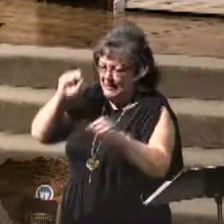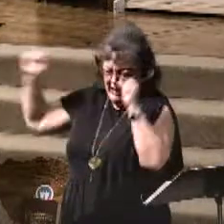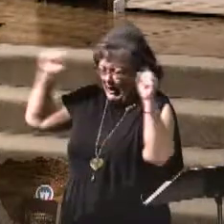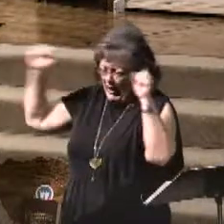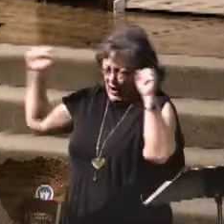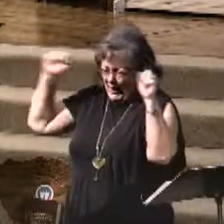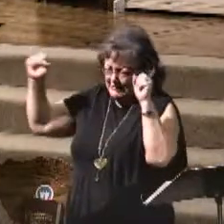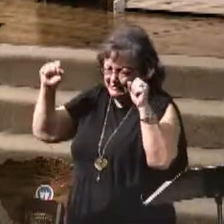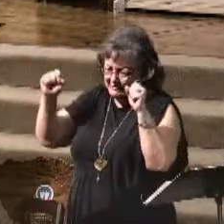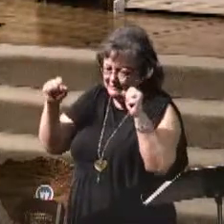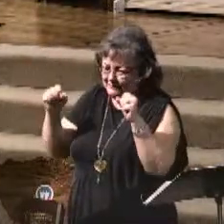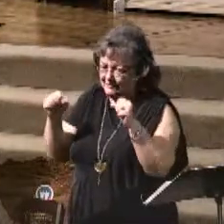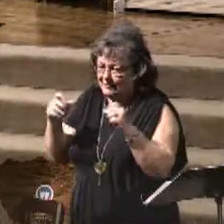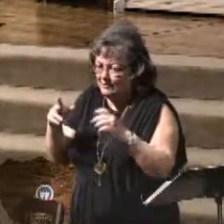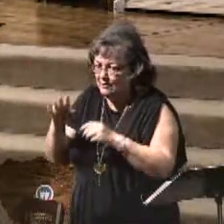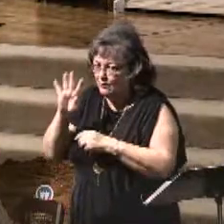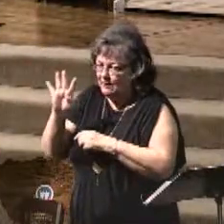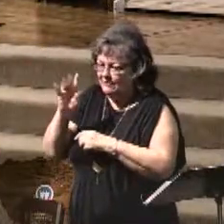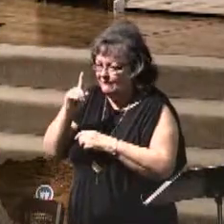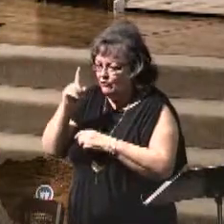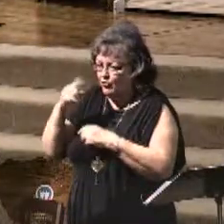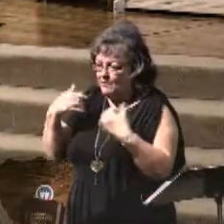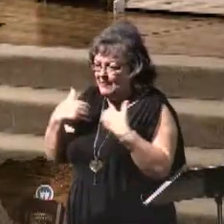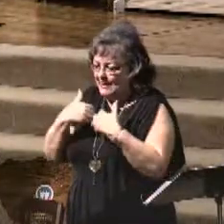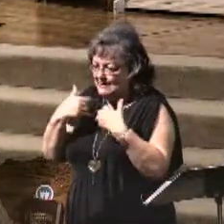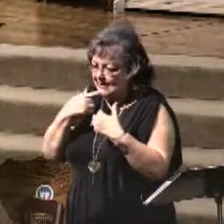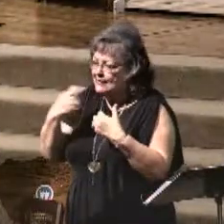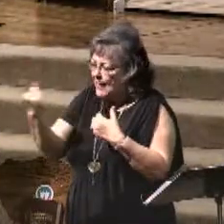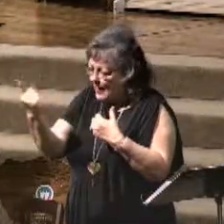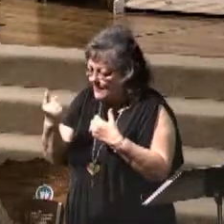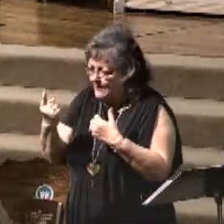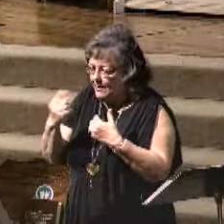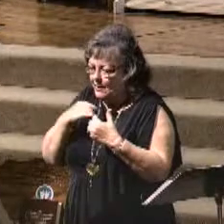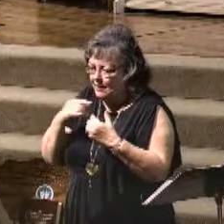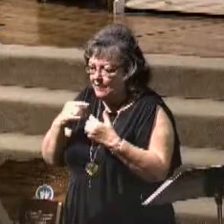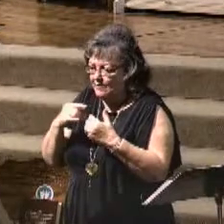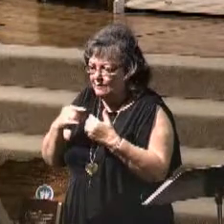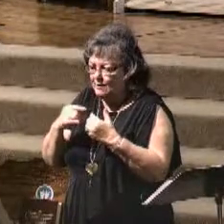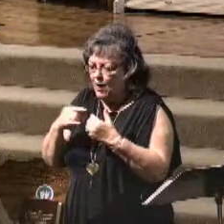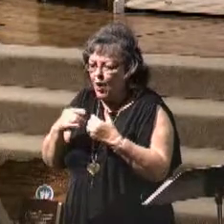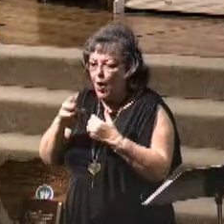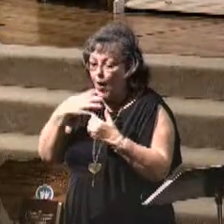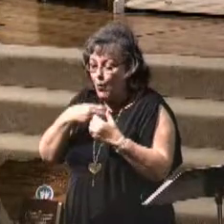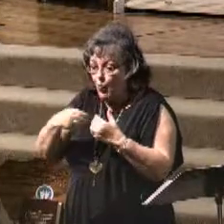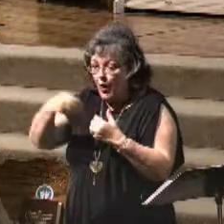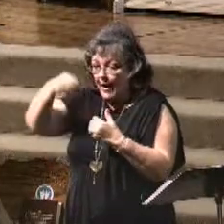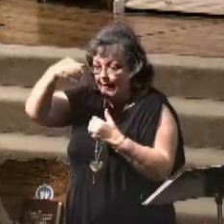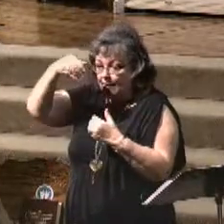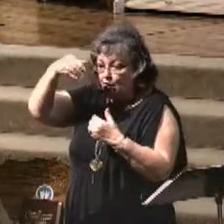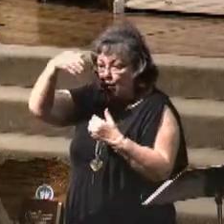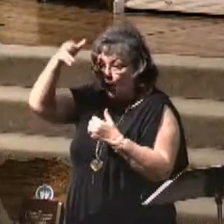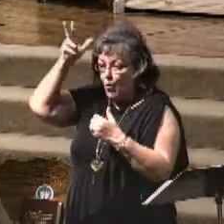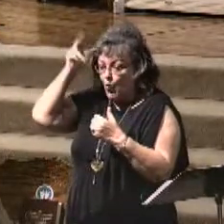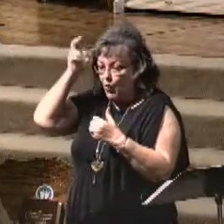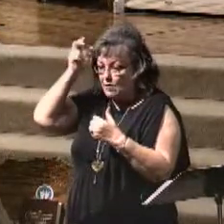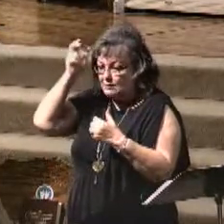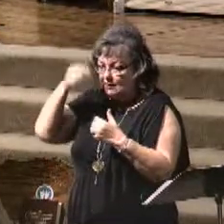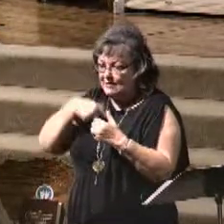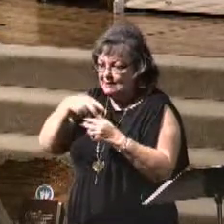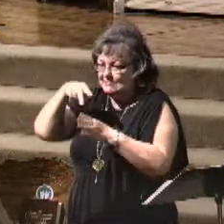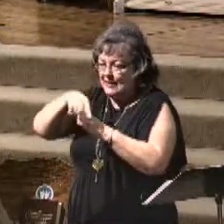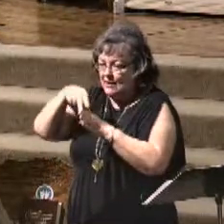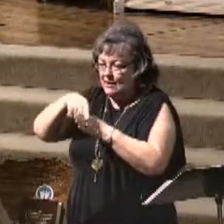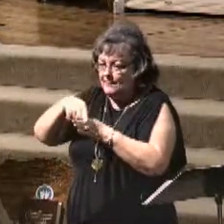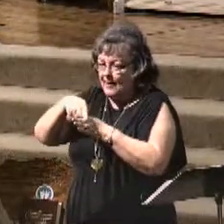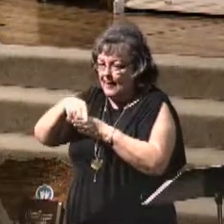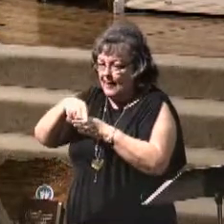one of the four beasts saying, Come and see. And I saw, and behold, a white horse, and he that sat on him had a bow, and a